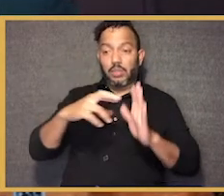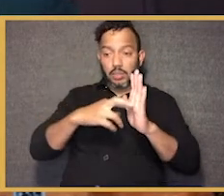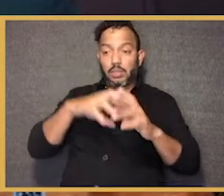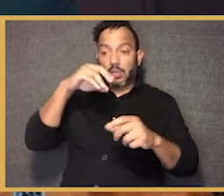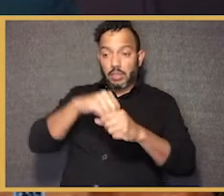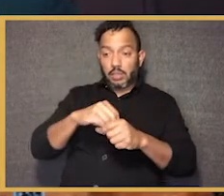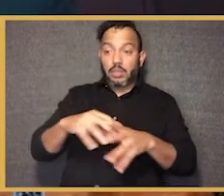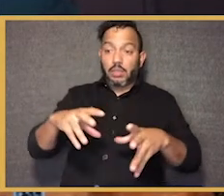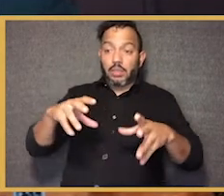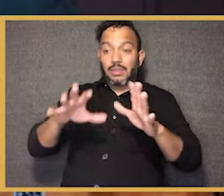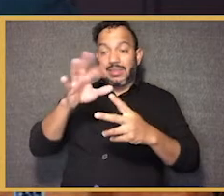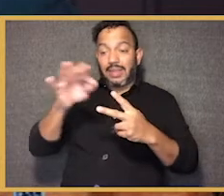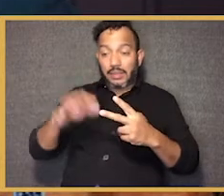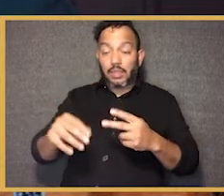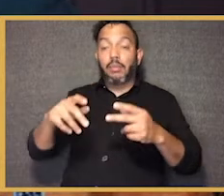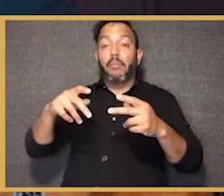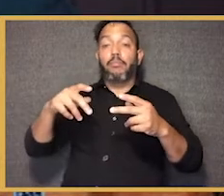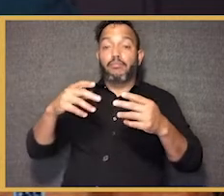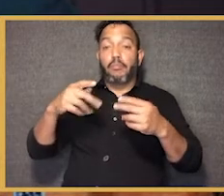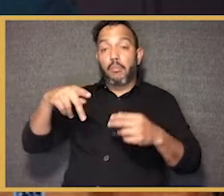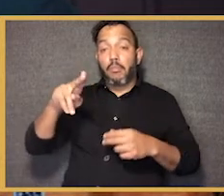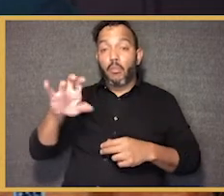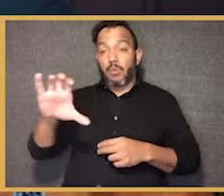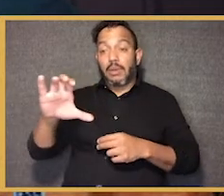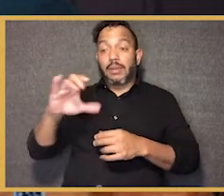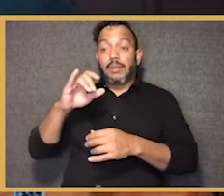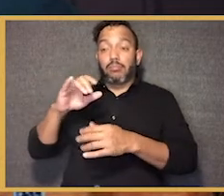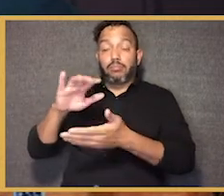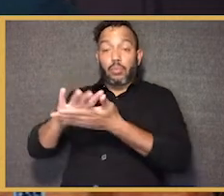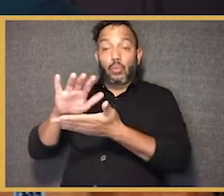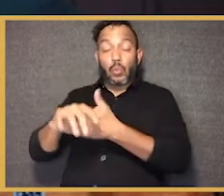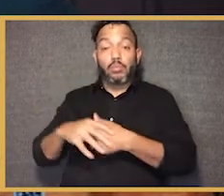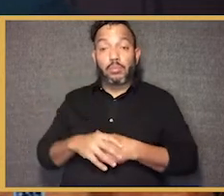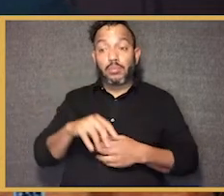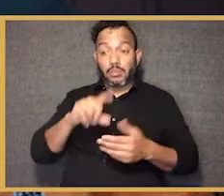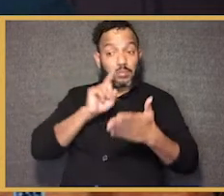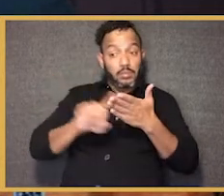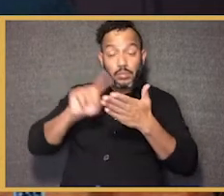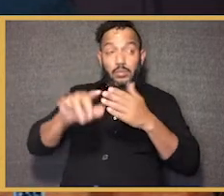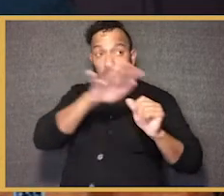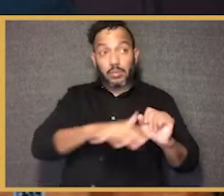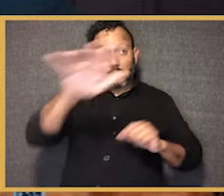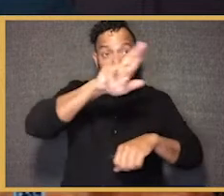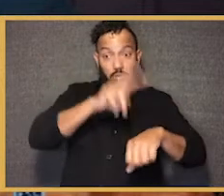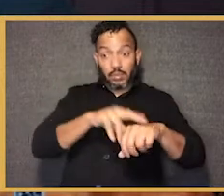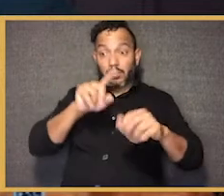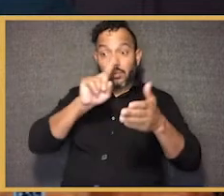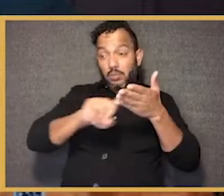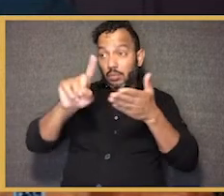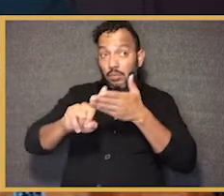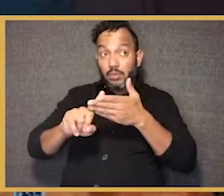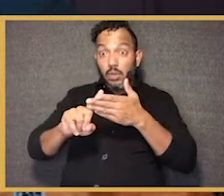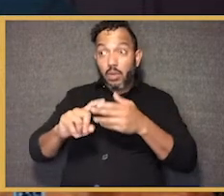in selective admission public institutions. And as you know, what that paper finds is that as you look across